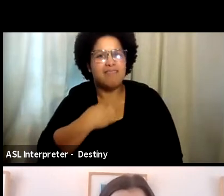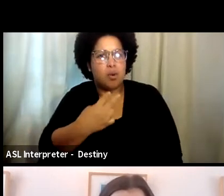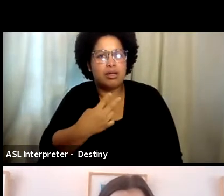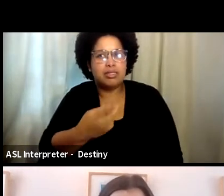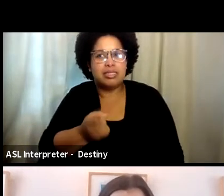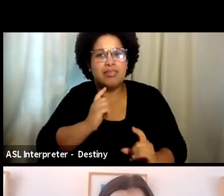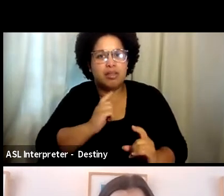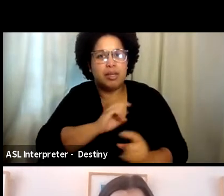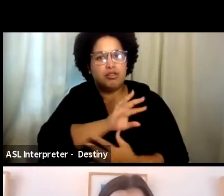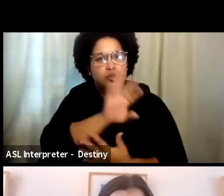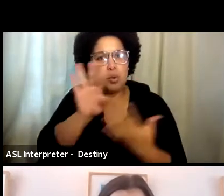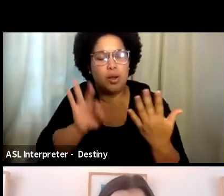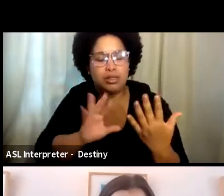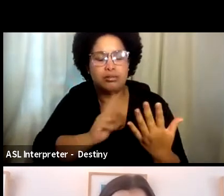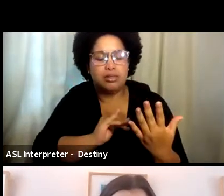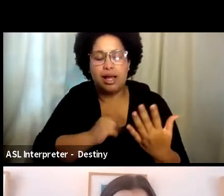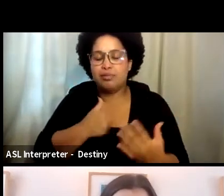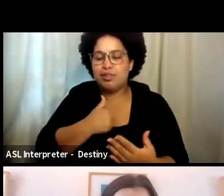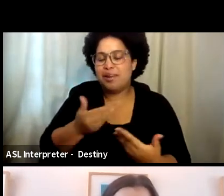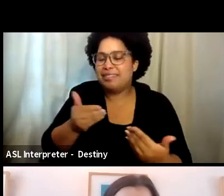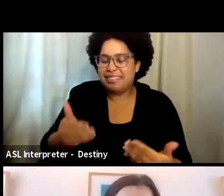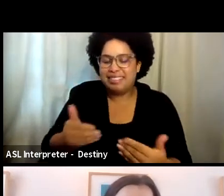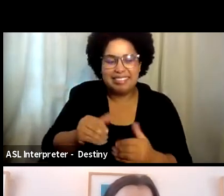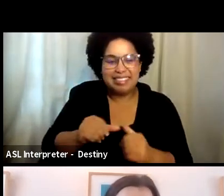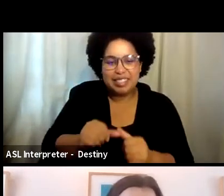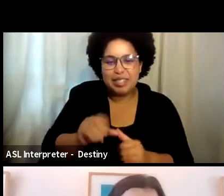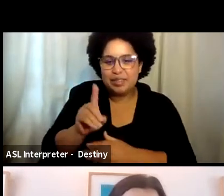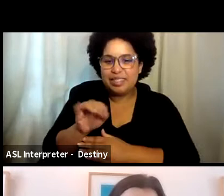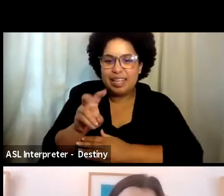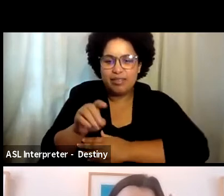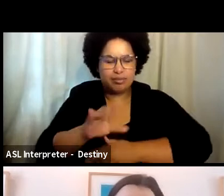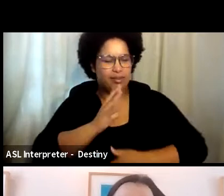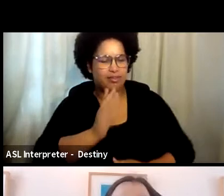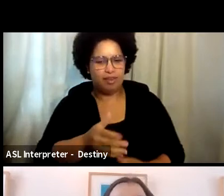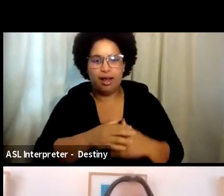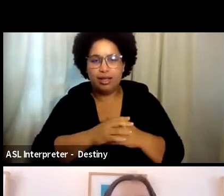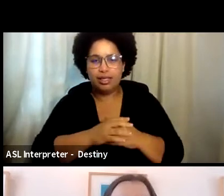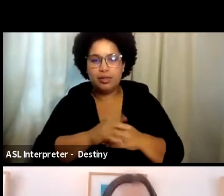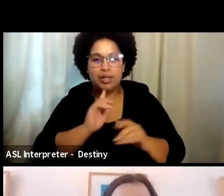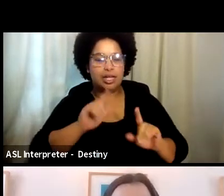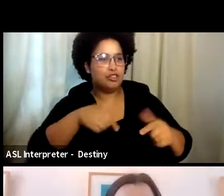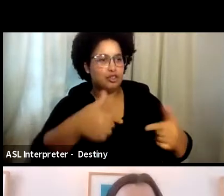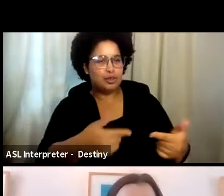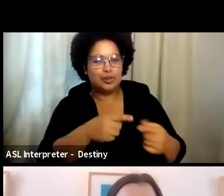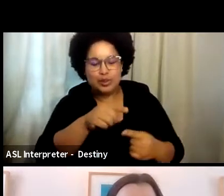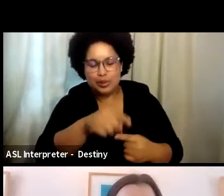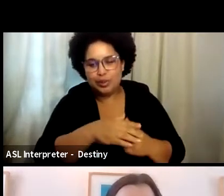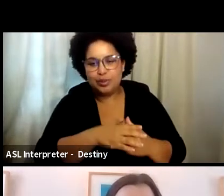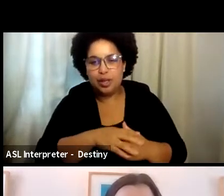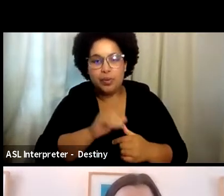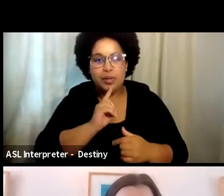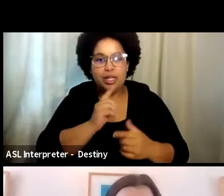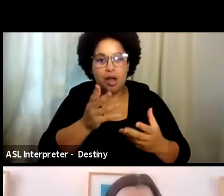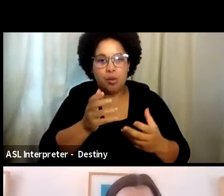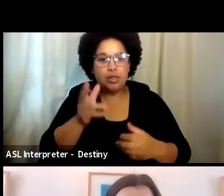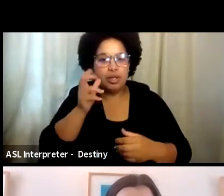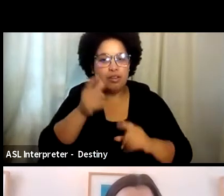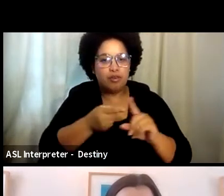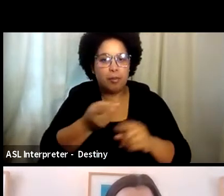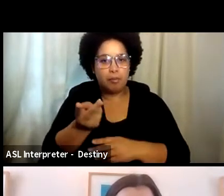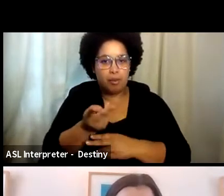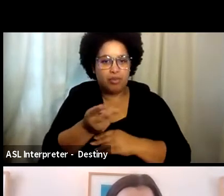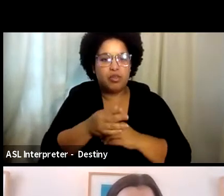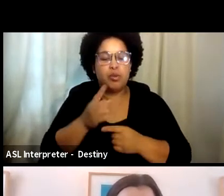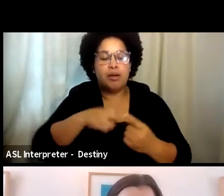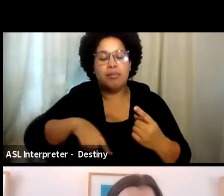me choice. Anyway, go on, David. I'm sorry. No, that's fine. I mean, I'm going to turn this over to you. And and frankly, I want to hear from both of